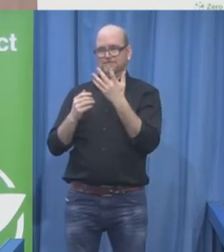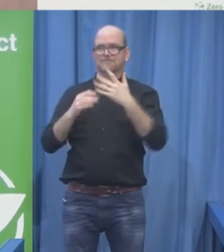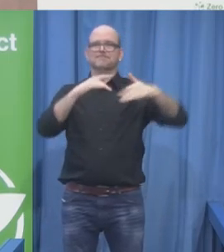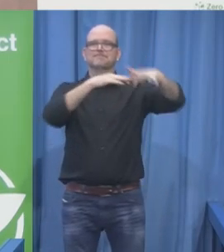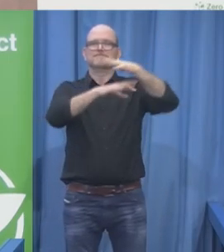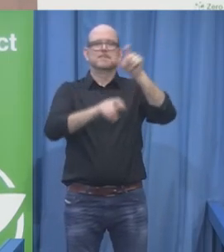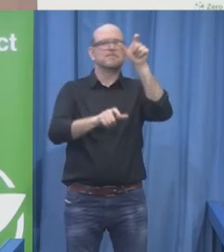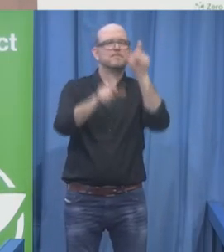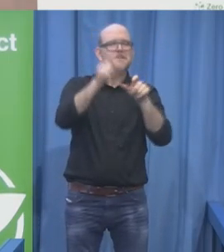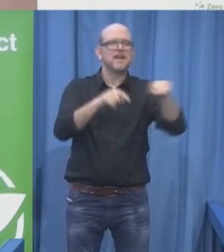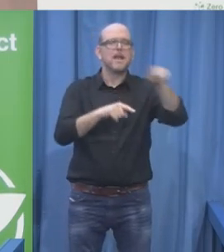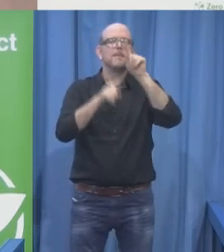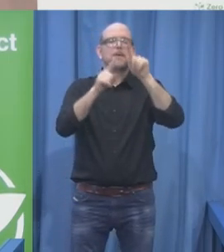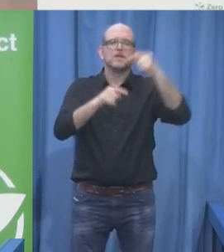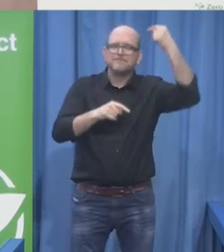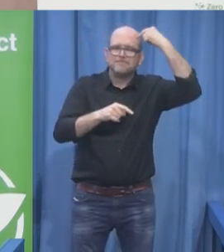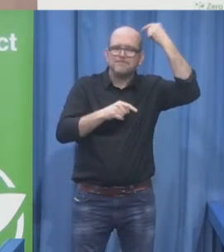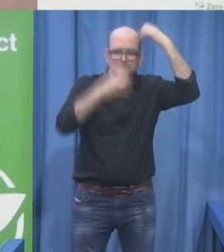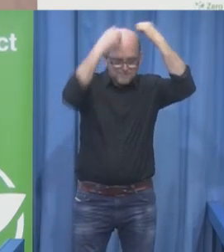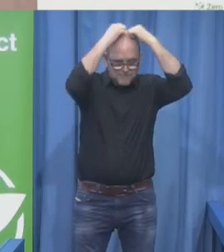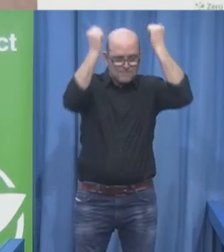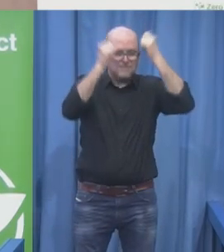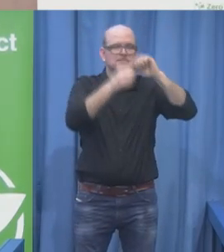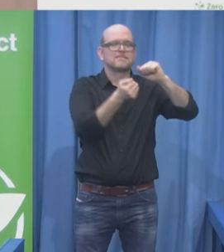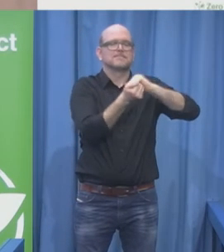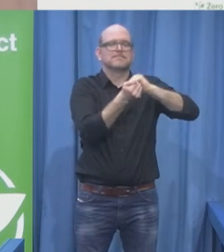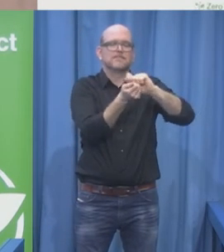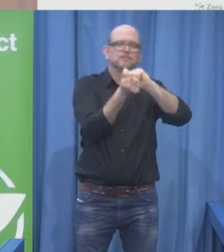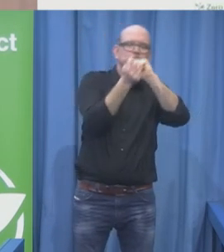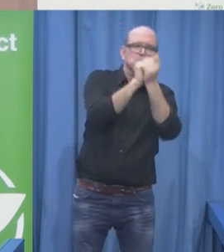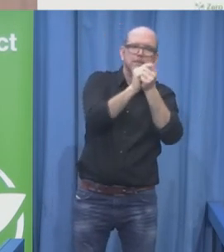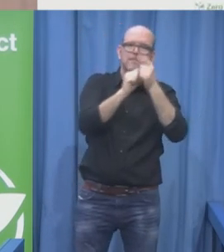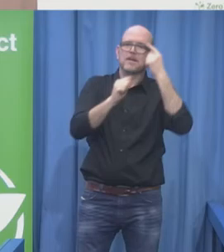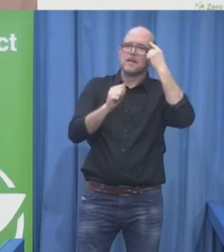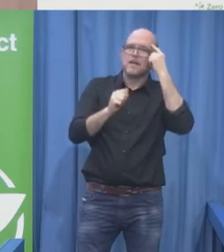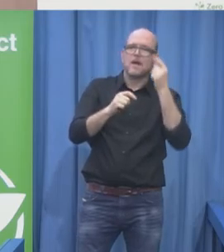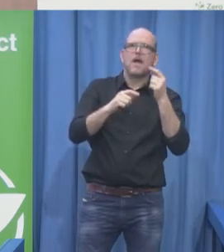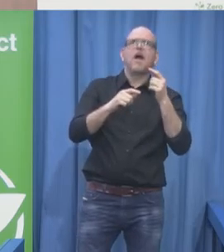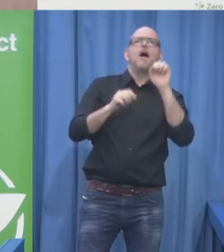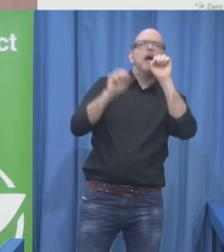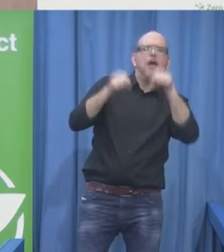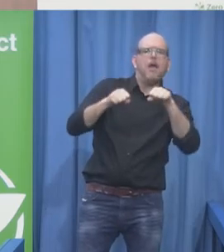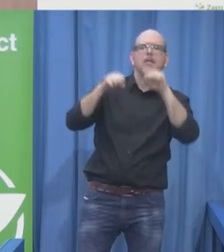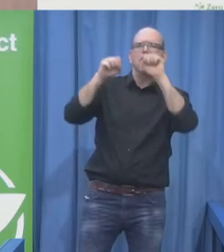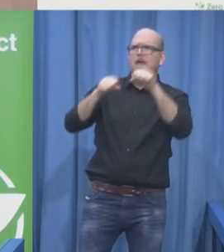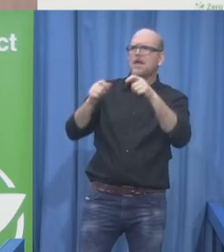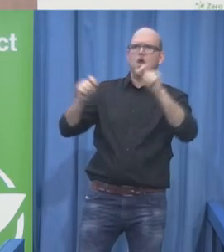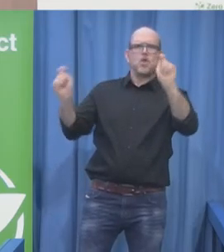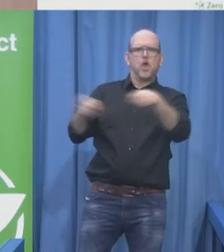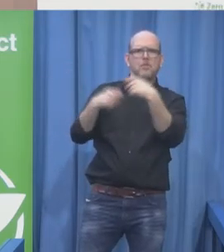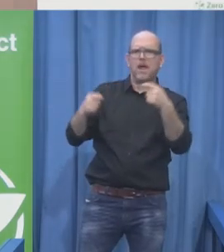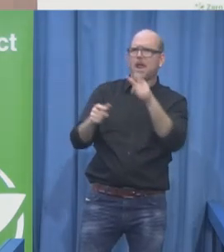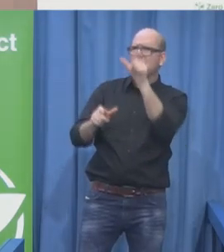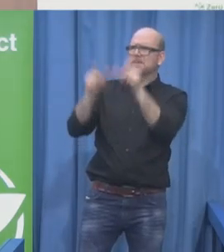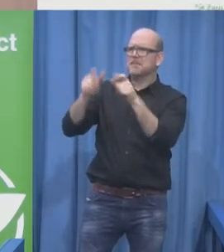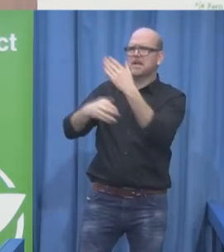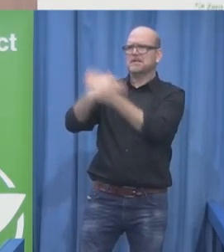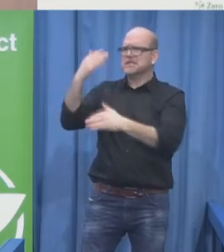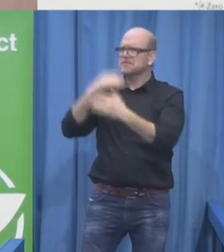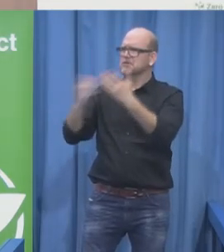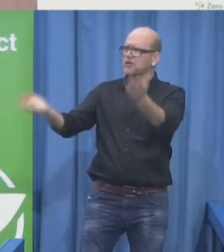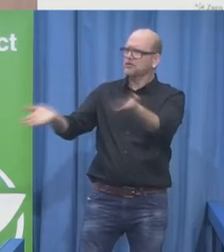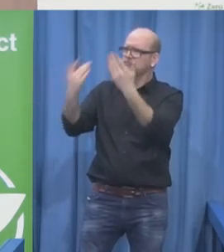natural, natural consideration of all issues related to development, and to